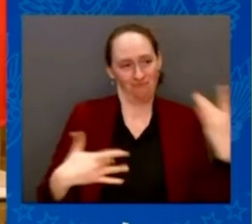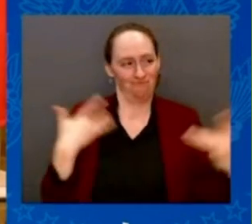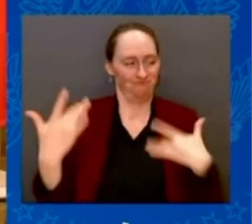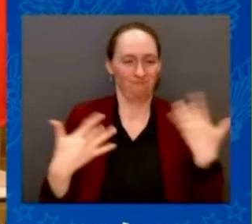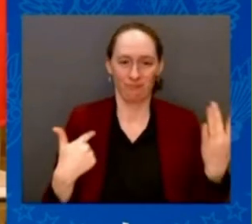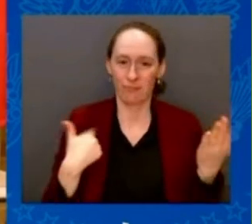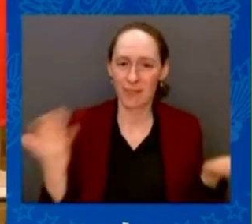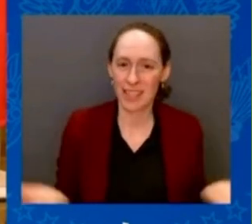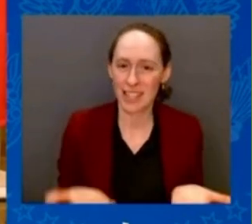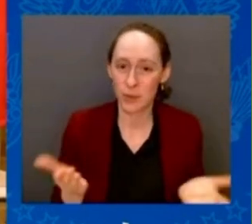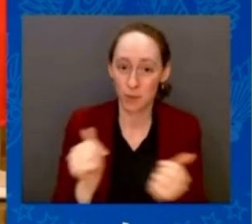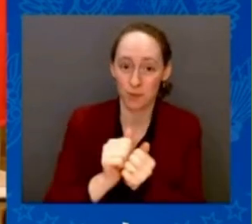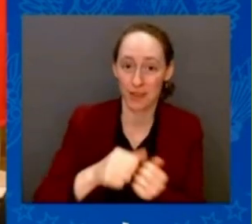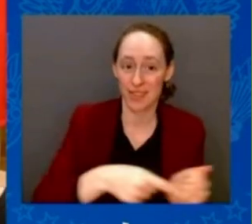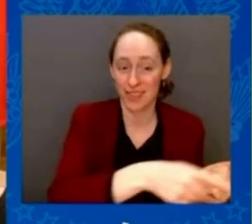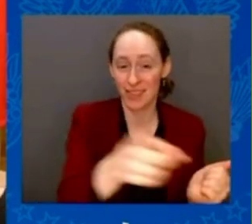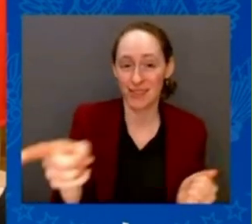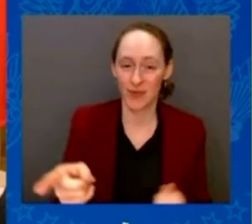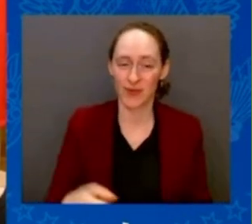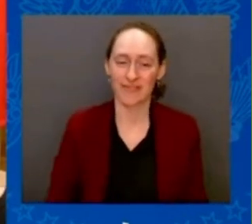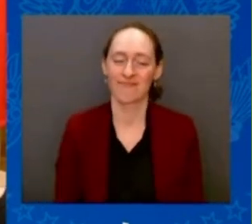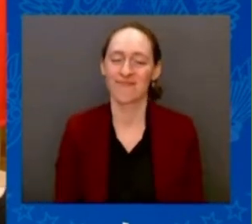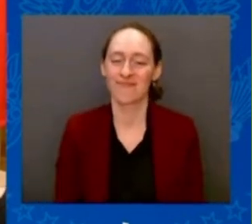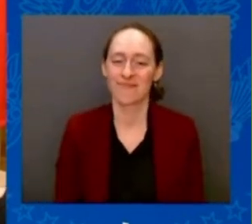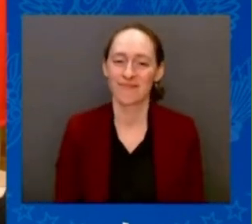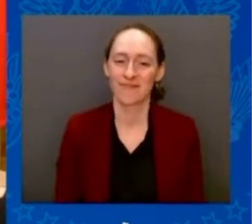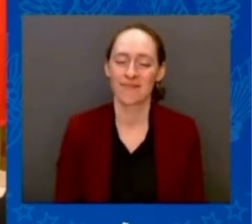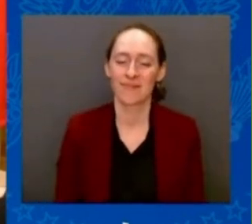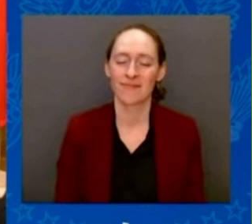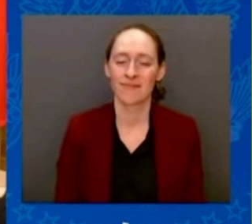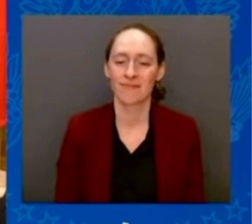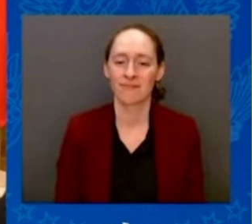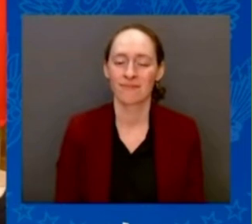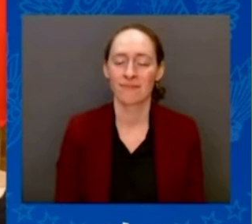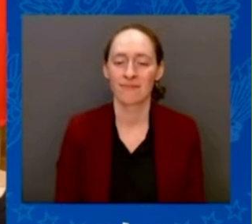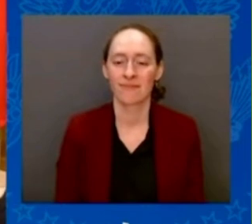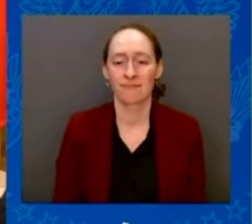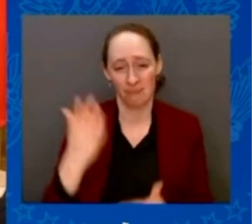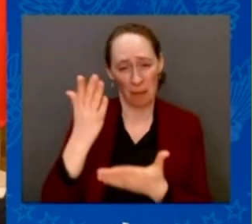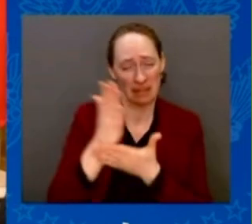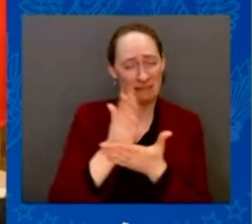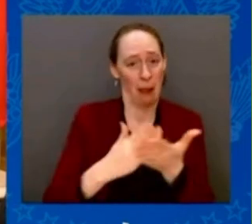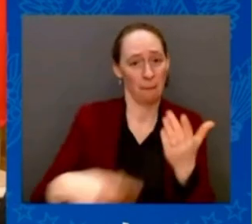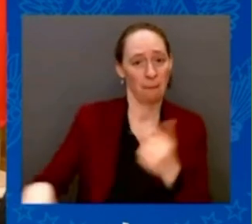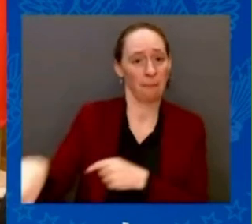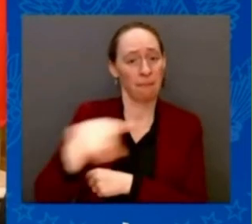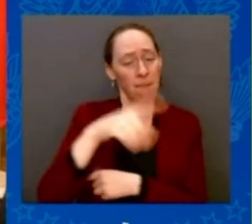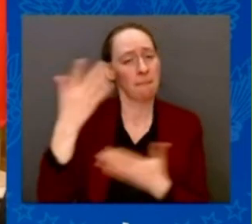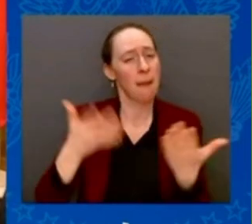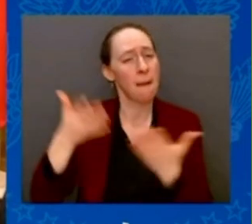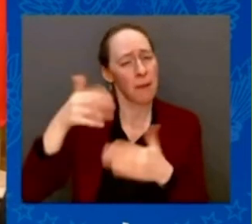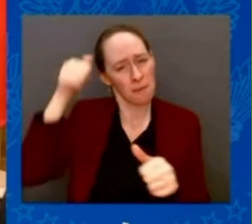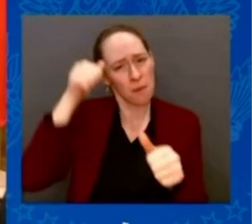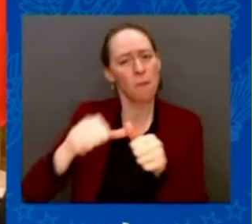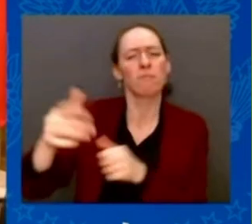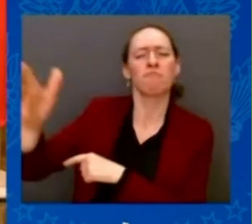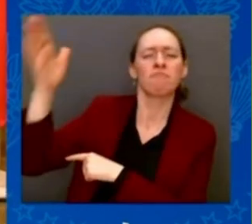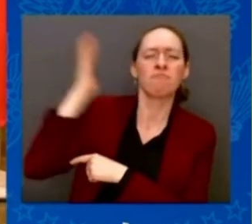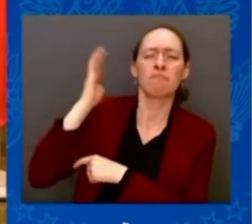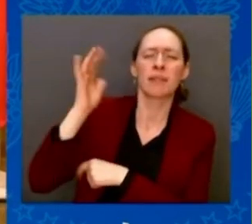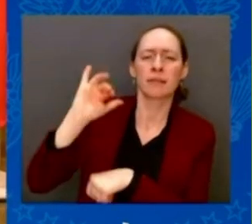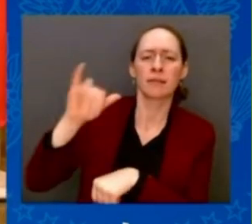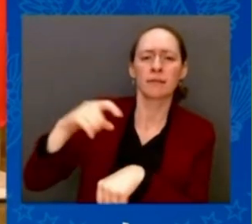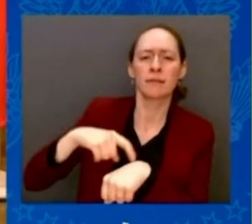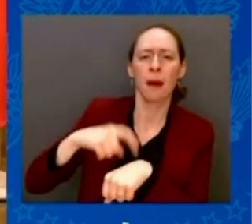years ago, when we were expanding NATO, I was the one in the United States Senate who was pushing the